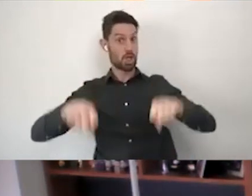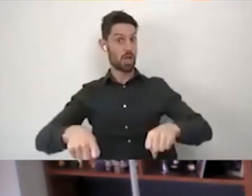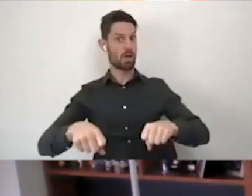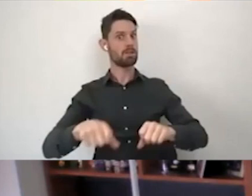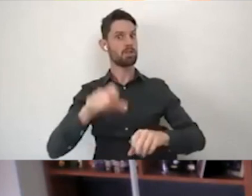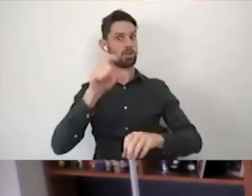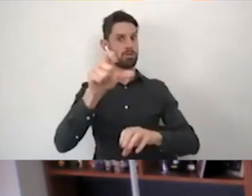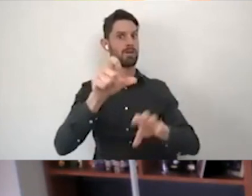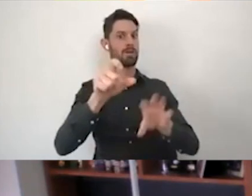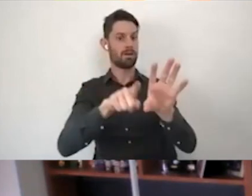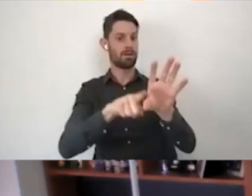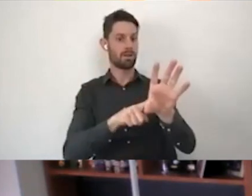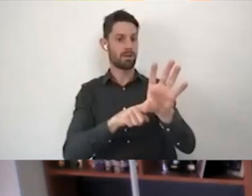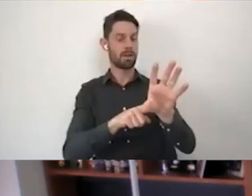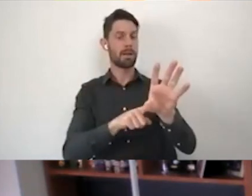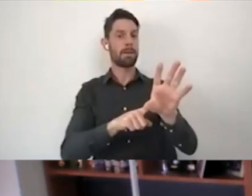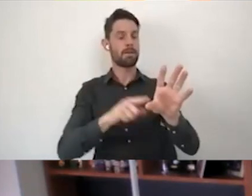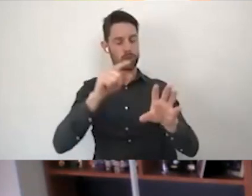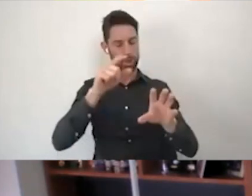people with disability Australia.